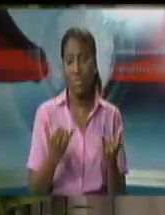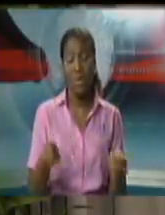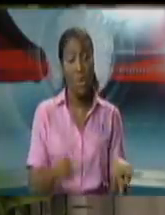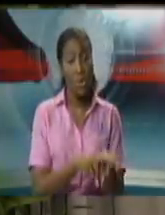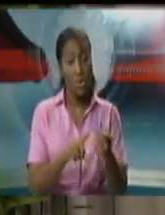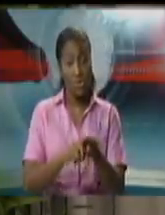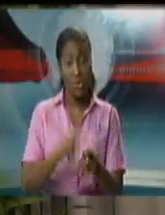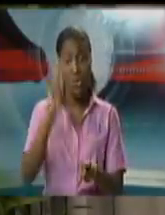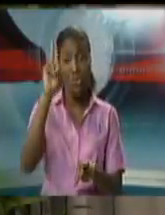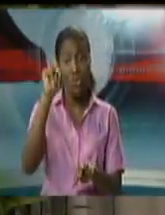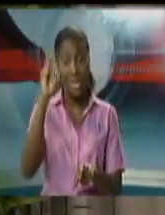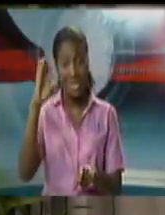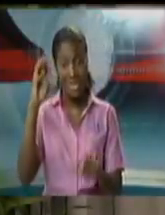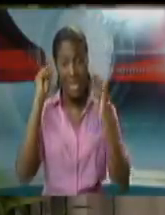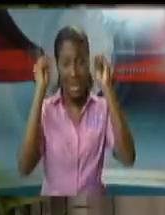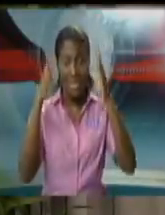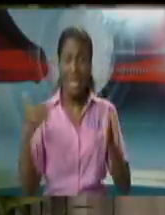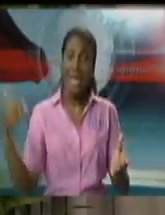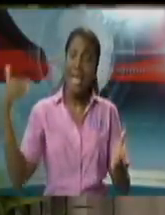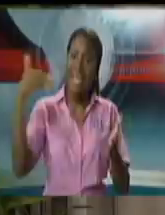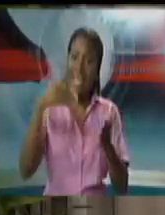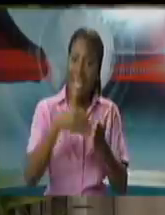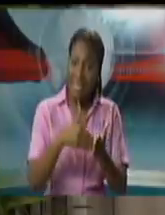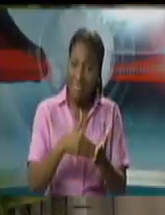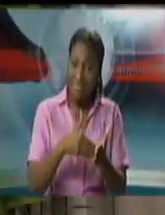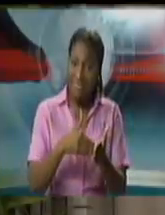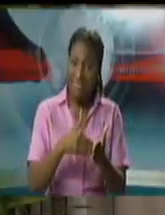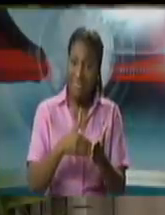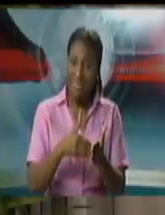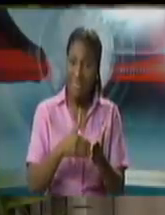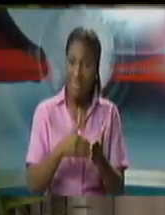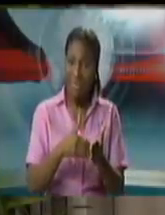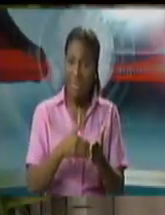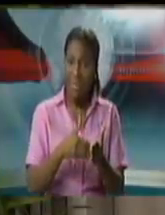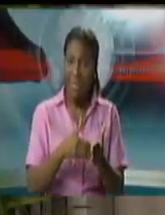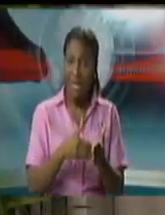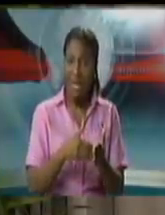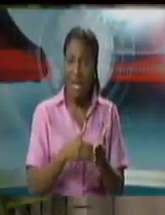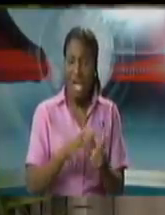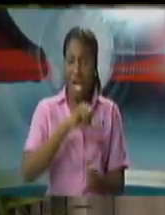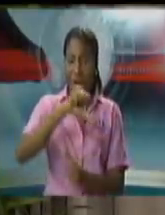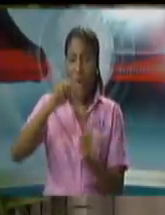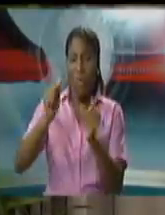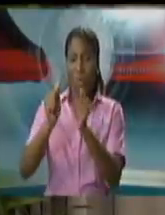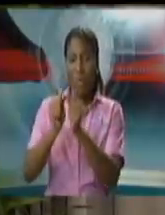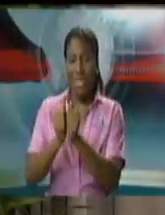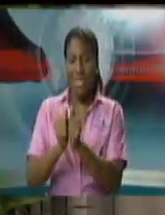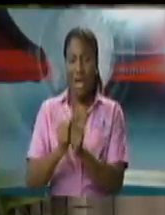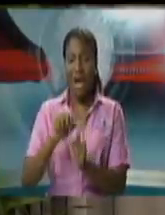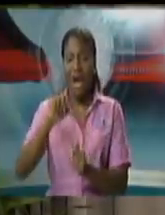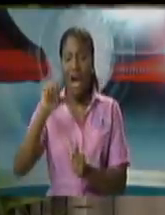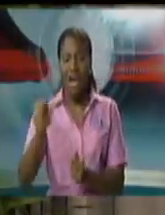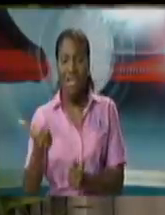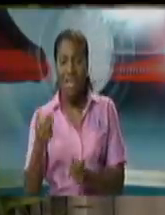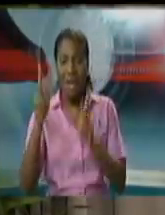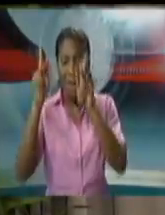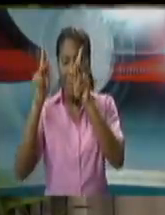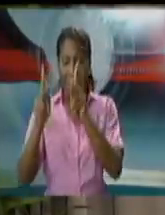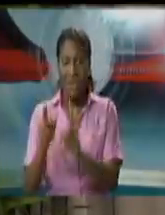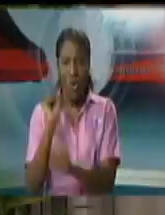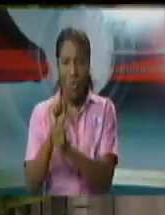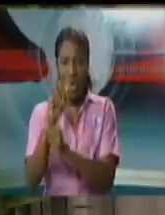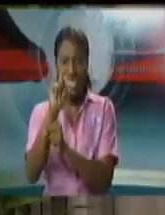involved a popular TV show host. Unfortunately, a matter came to the court. That matter was withdrawn